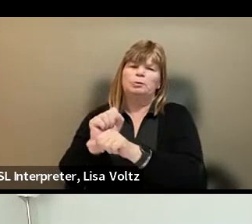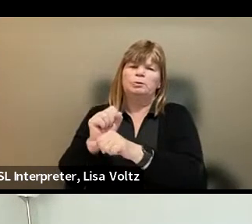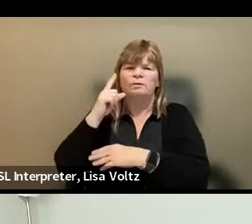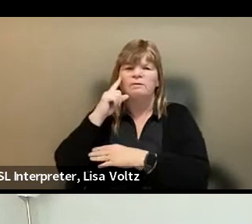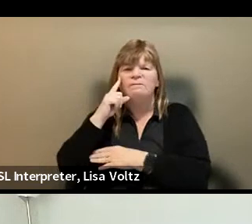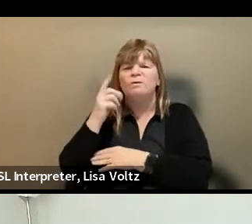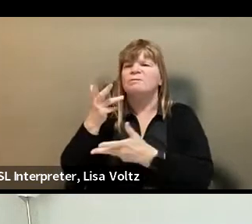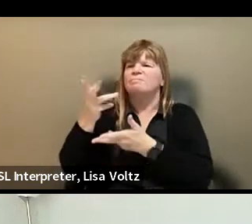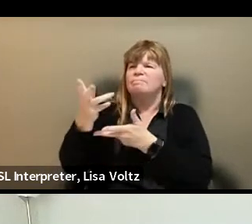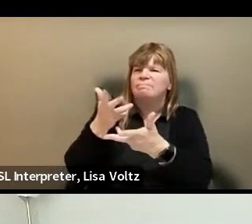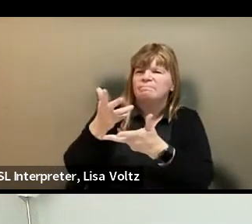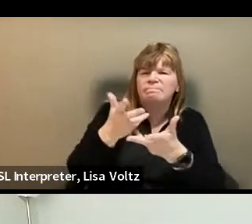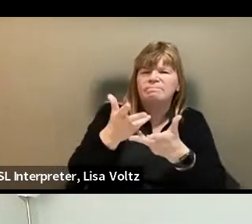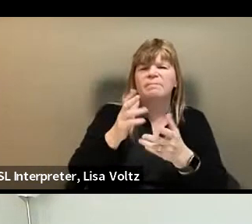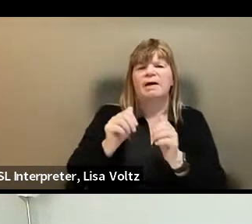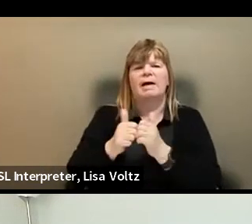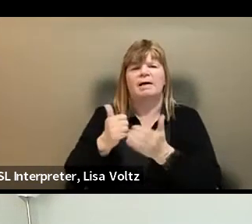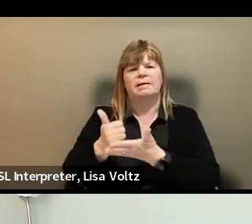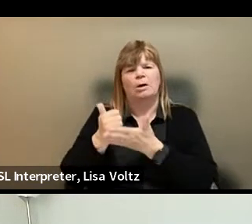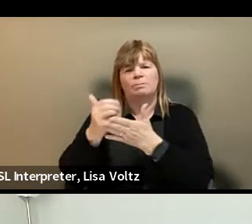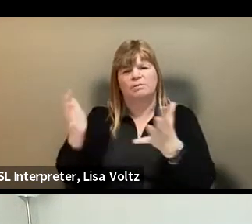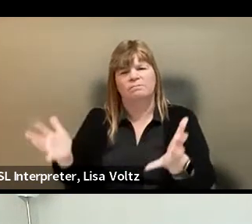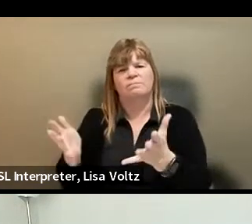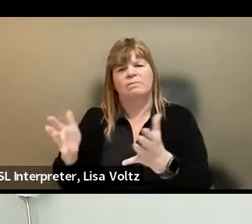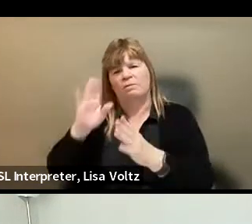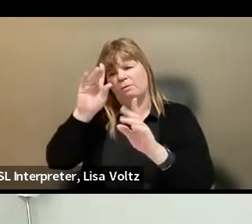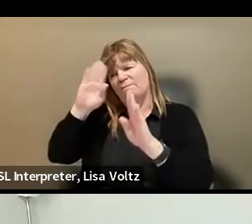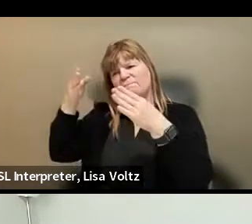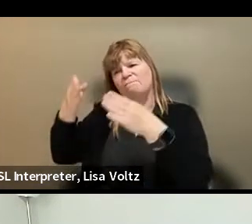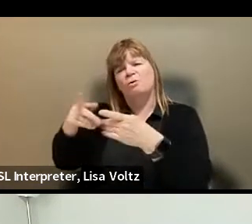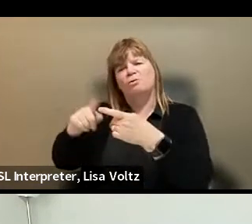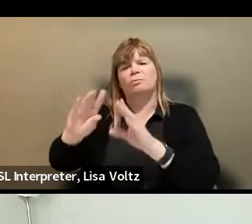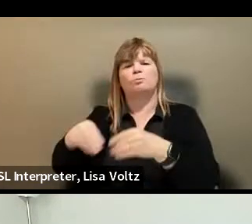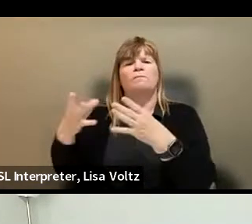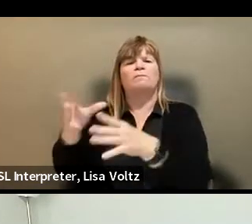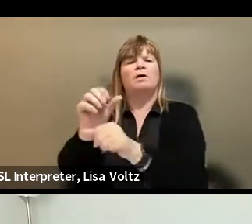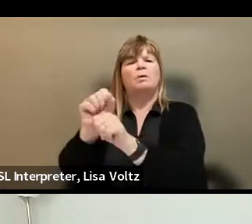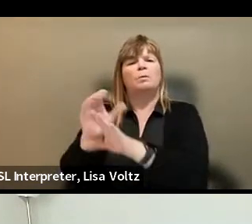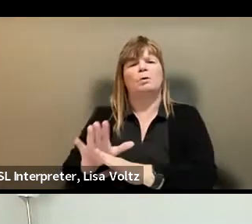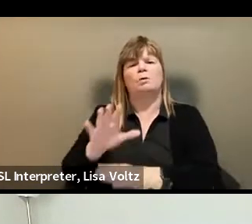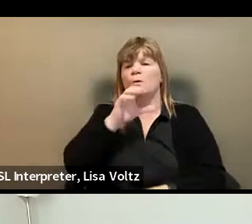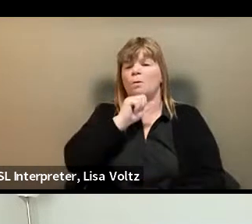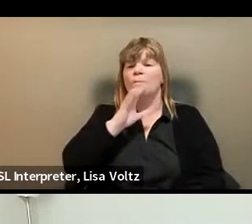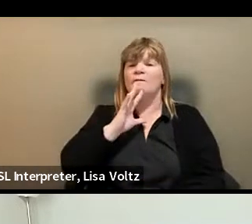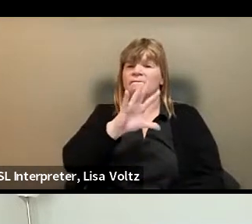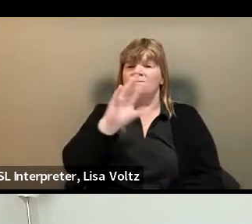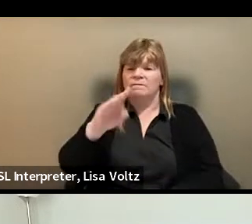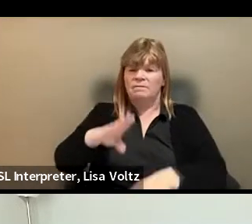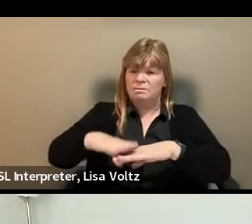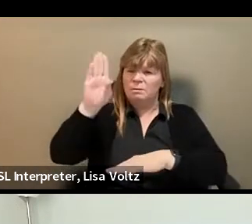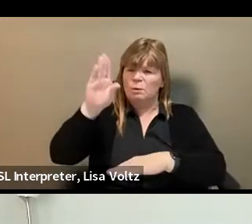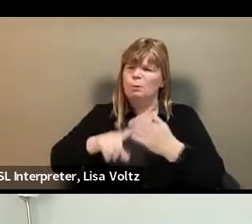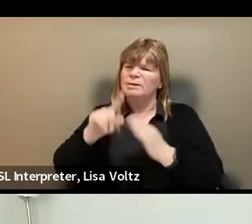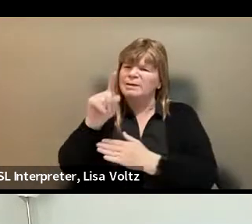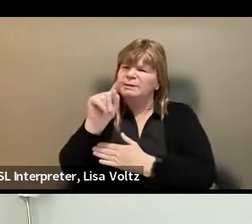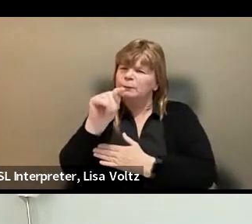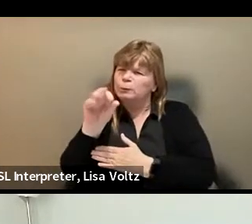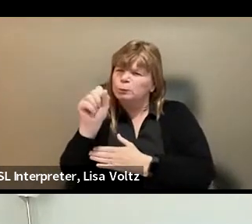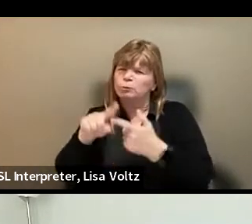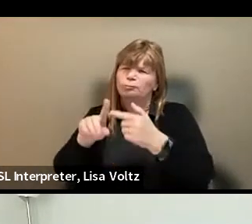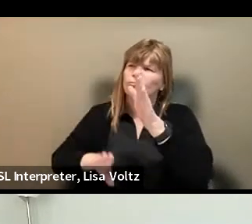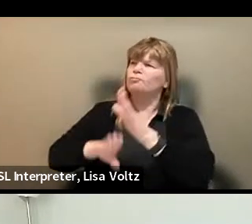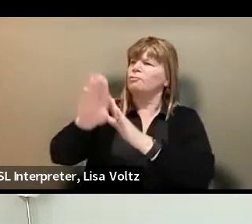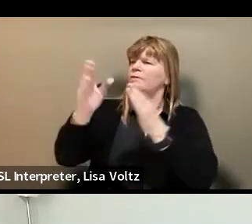engagement and helps drive its focus on providing workers 50 and older with the tools they need to thrive in